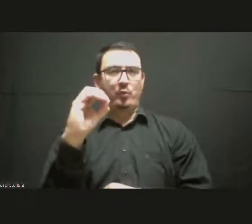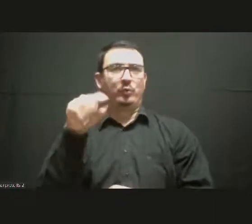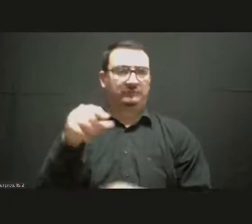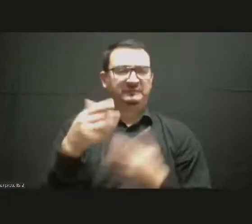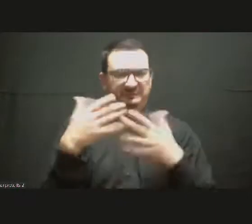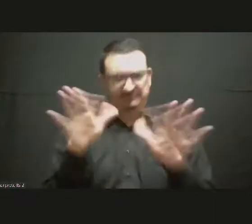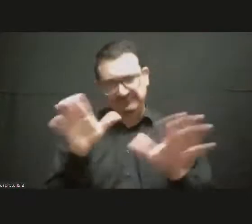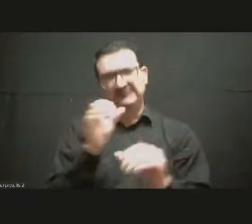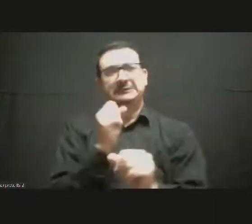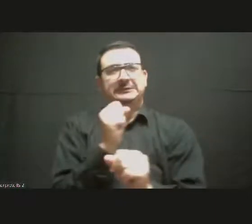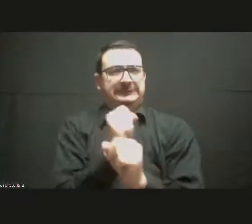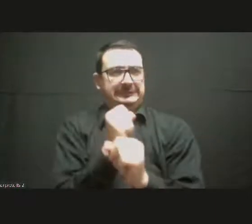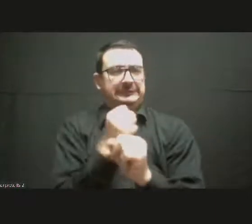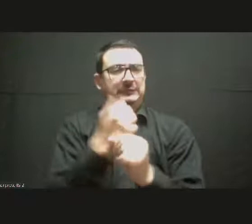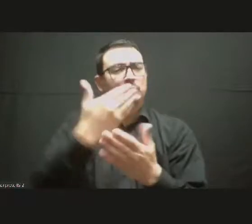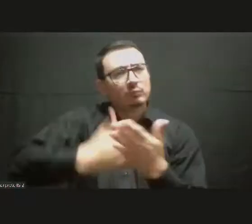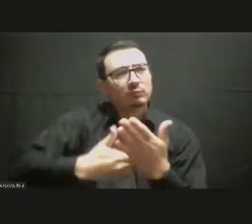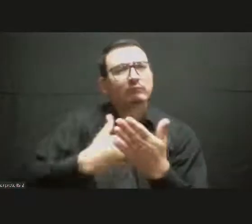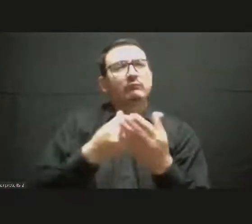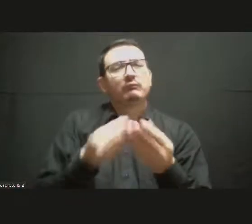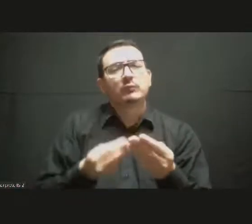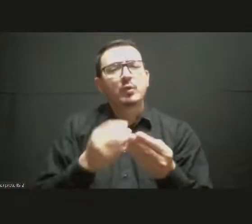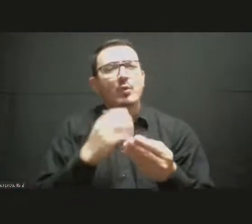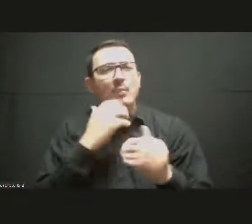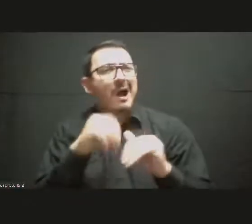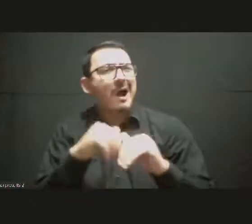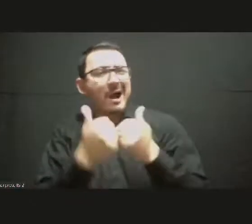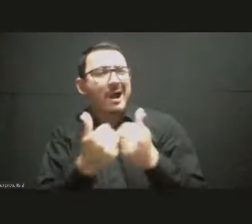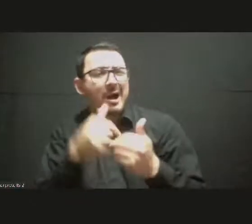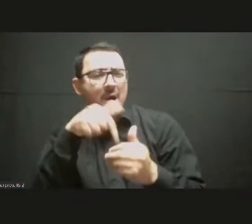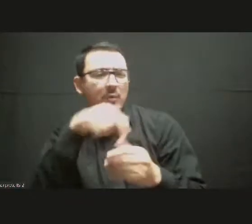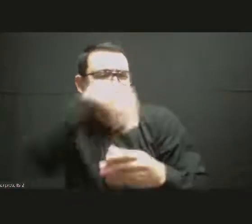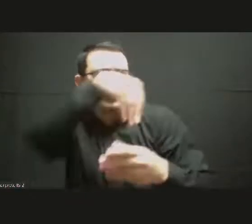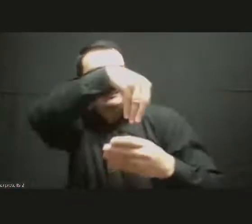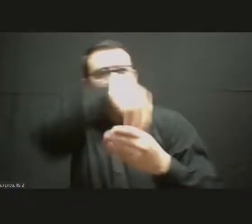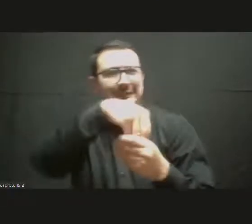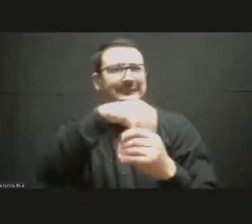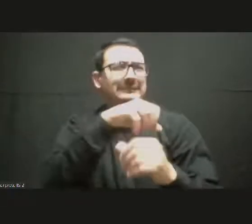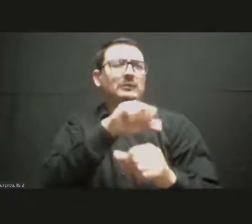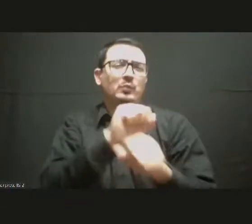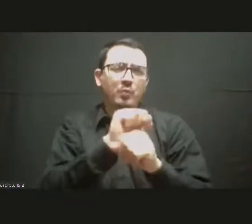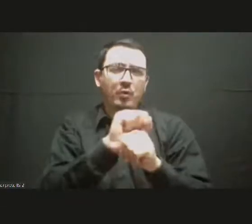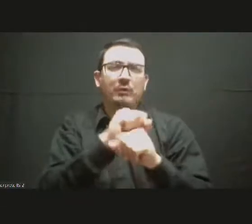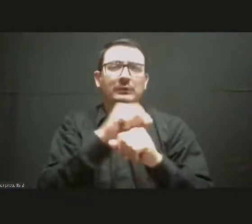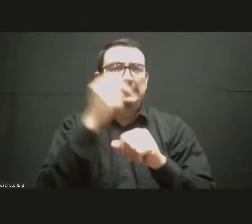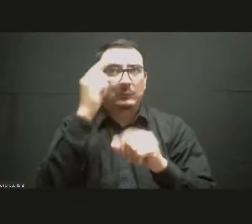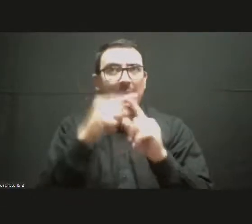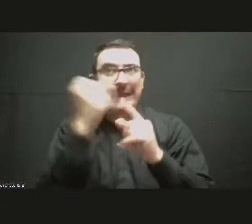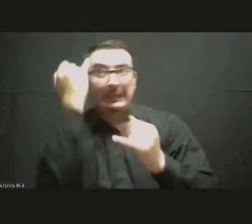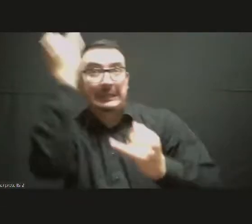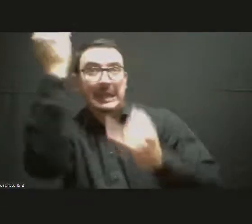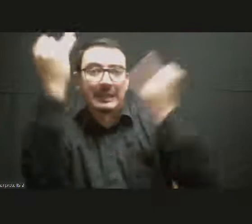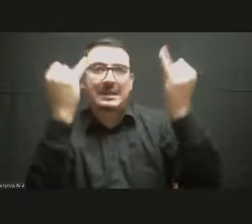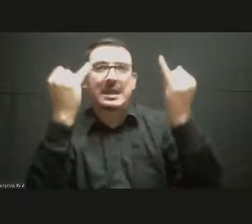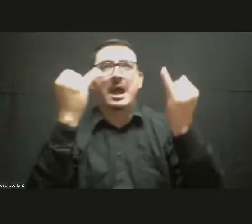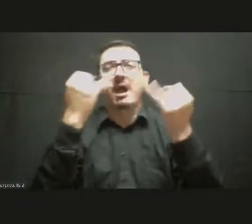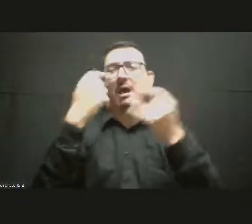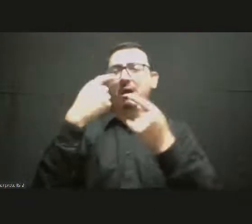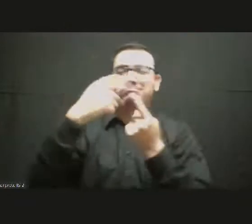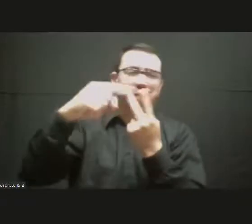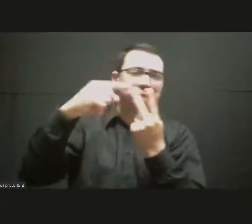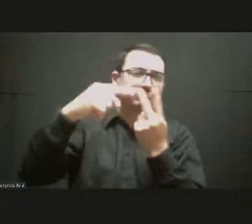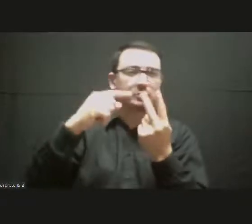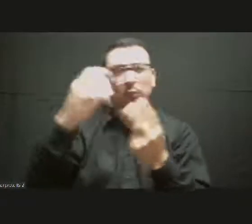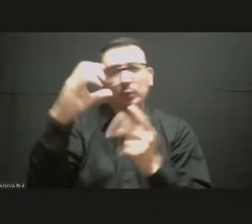trade movement. And for these aspects, we need partners like the EU because they are much